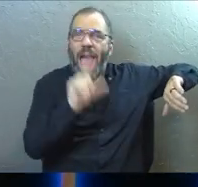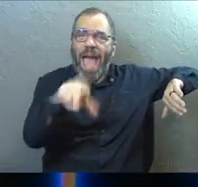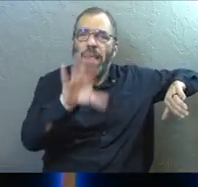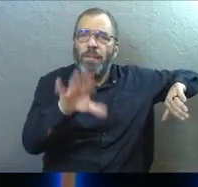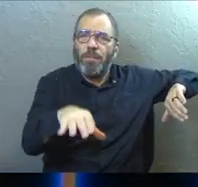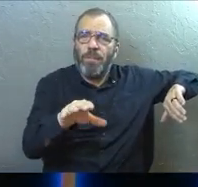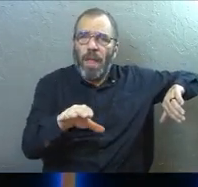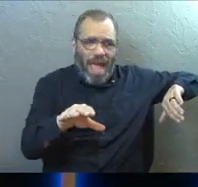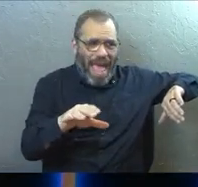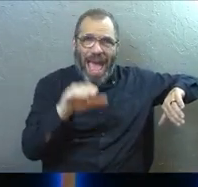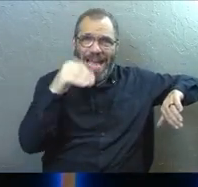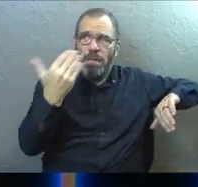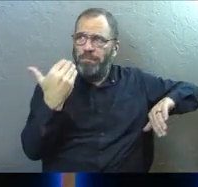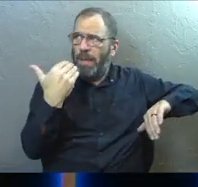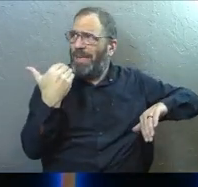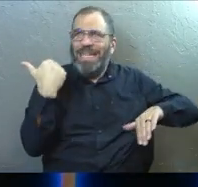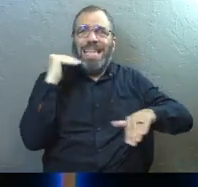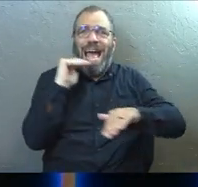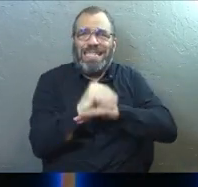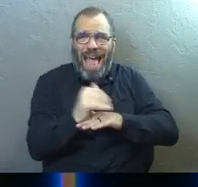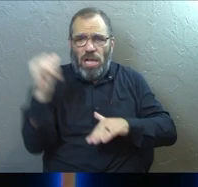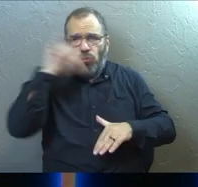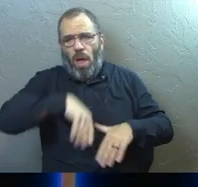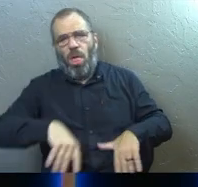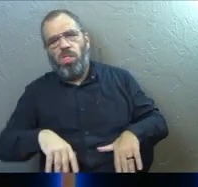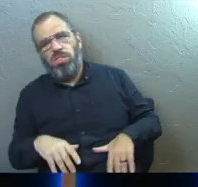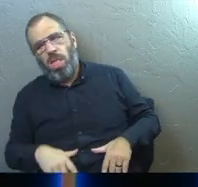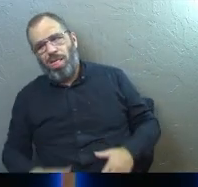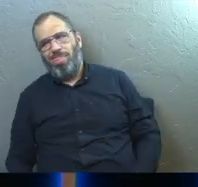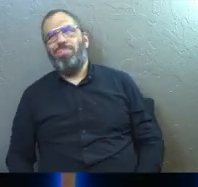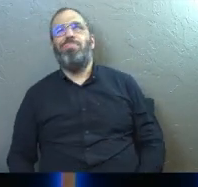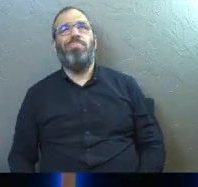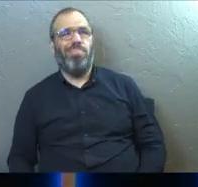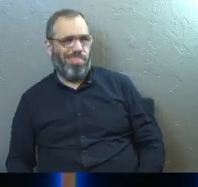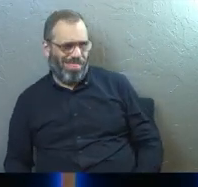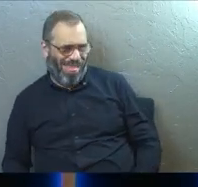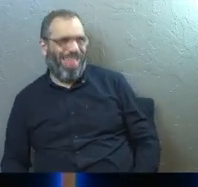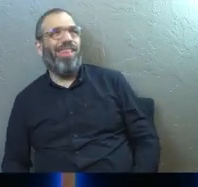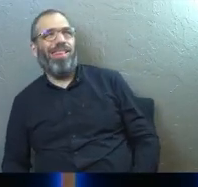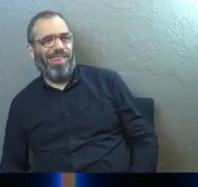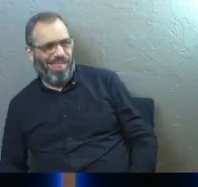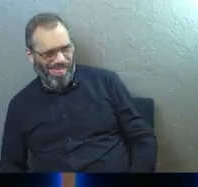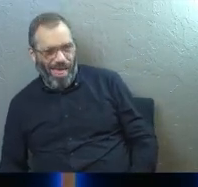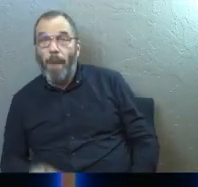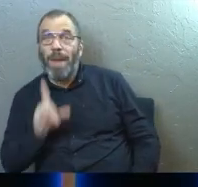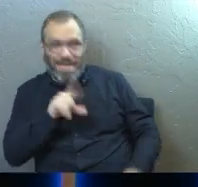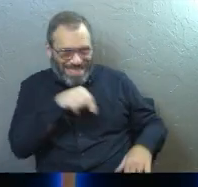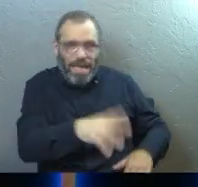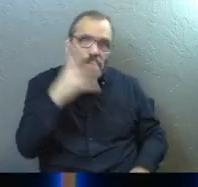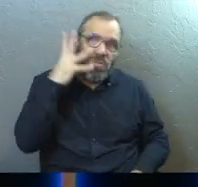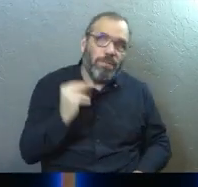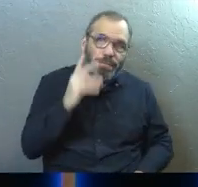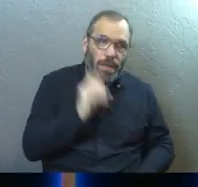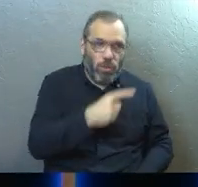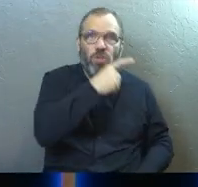across dry land had gotten drunk the night before were literally hungover Israelites walking on dry land?